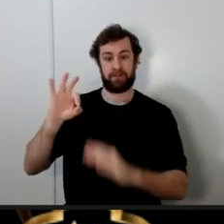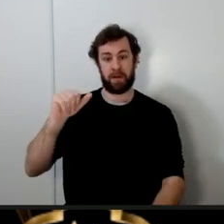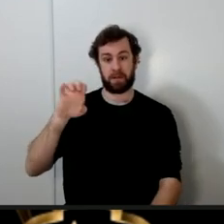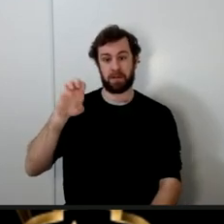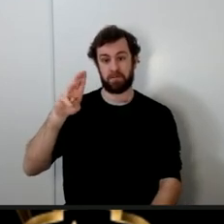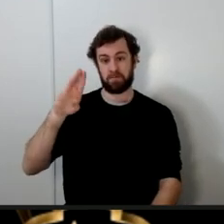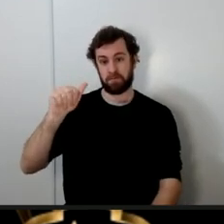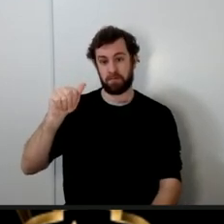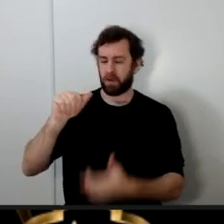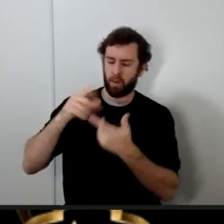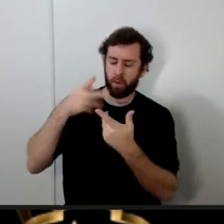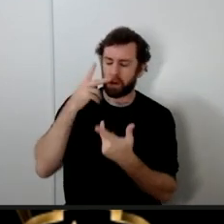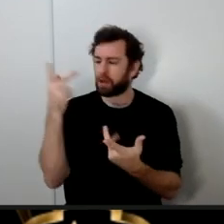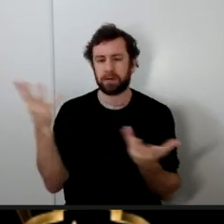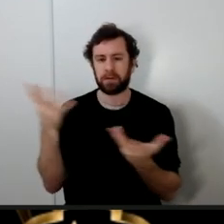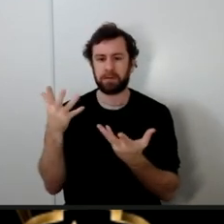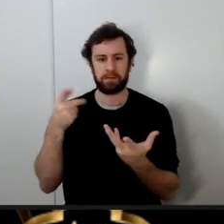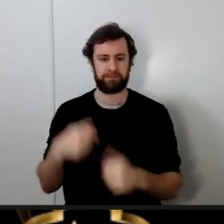migrated